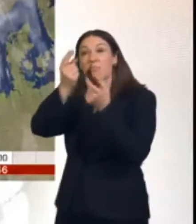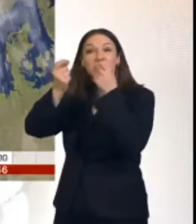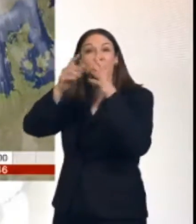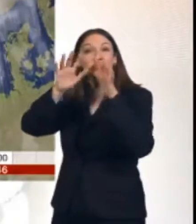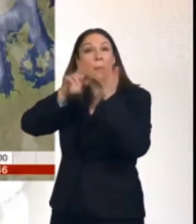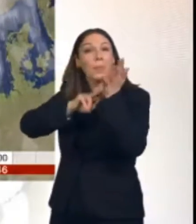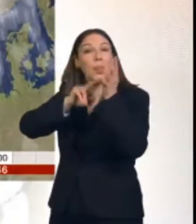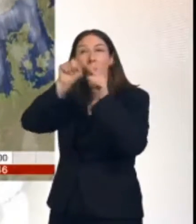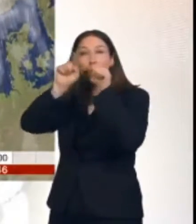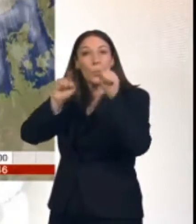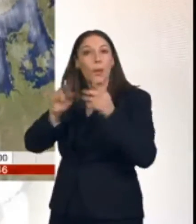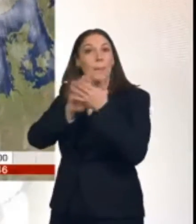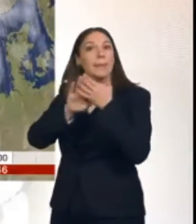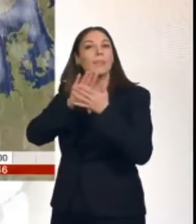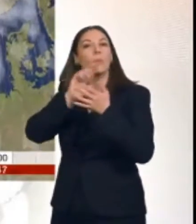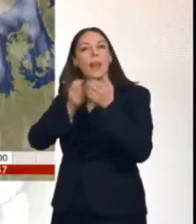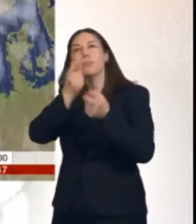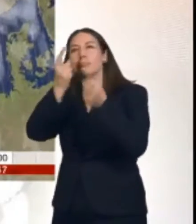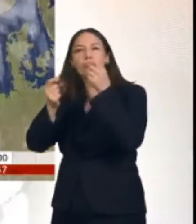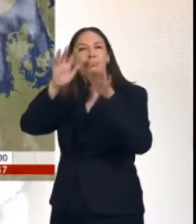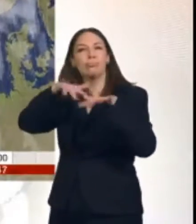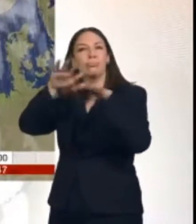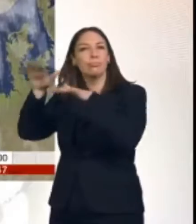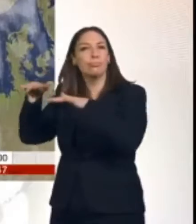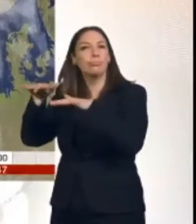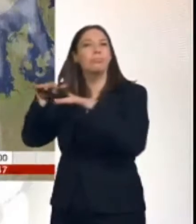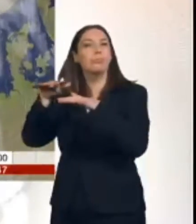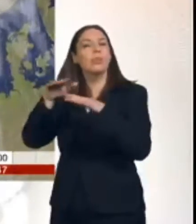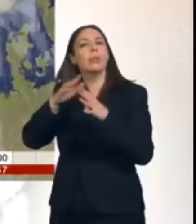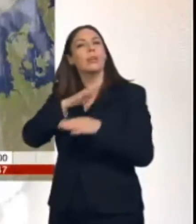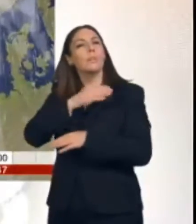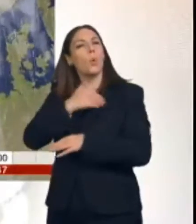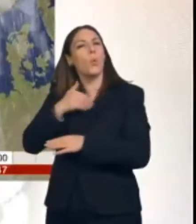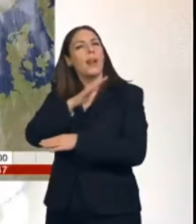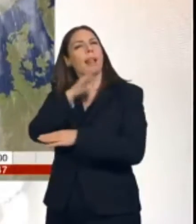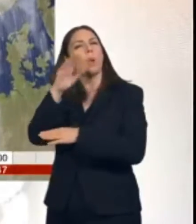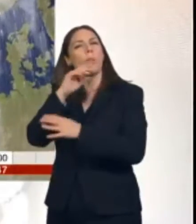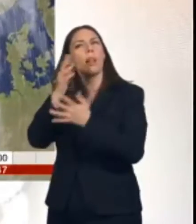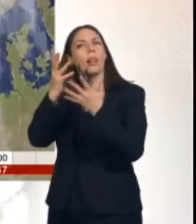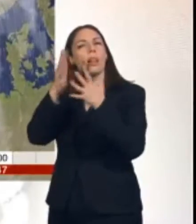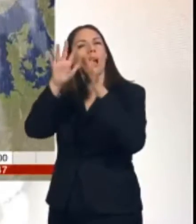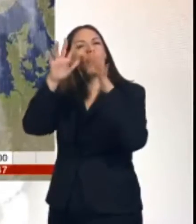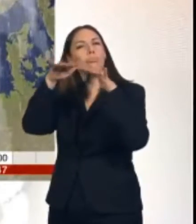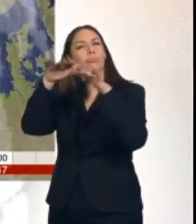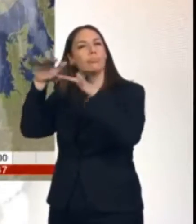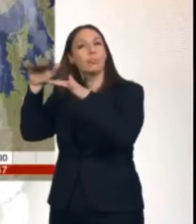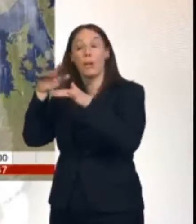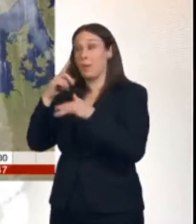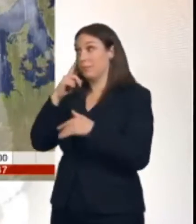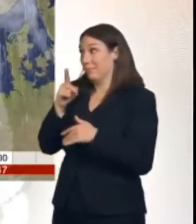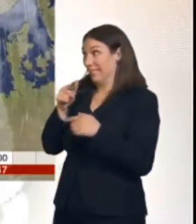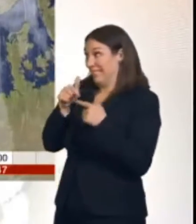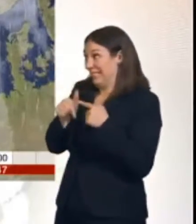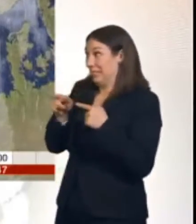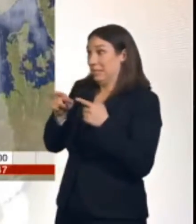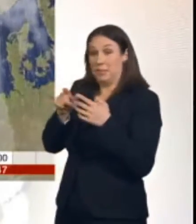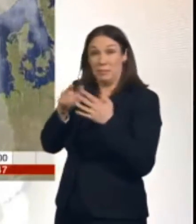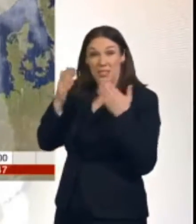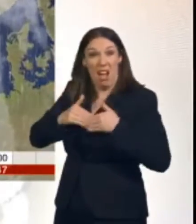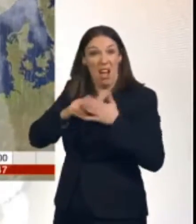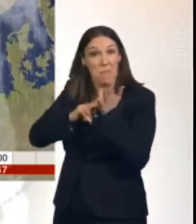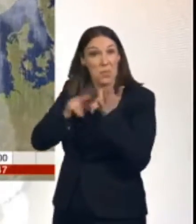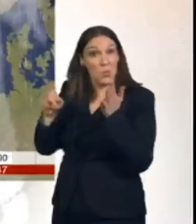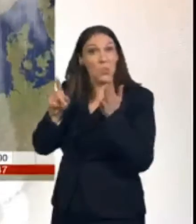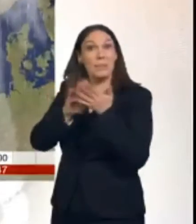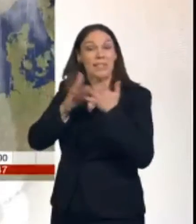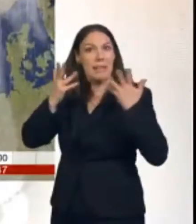that the rain is just going to come and go through the day. Most of it light and patchy for a time, but the deeper blue colours here, an indication of some heavier rain pushing into the west